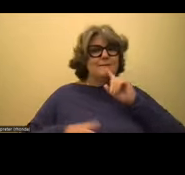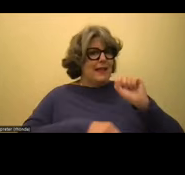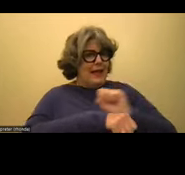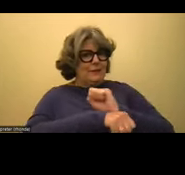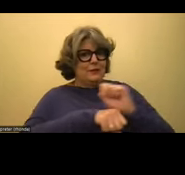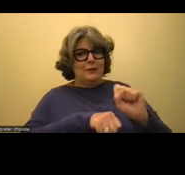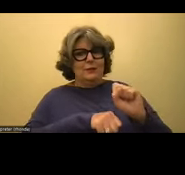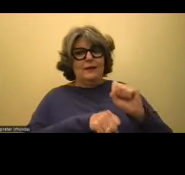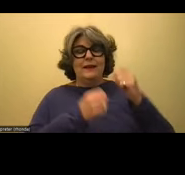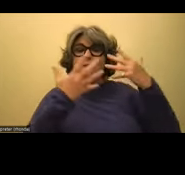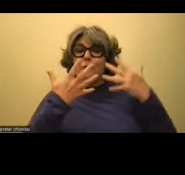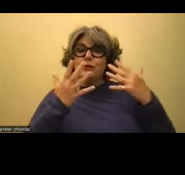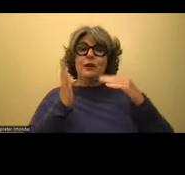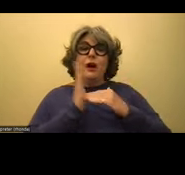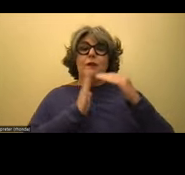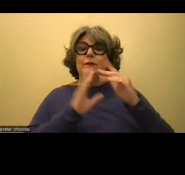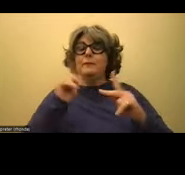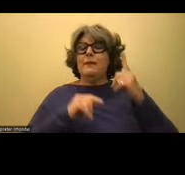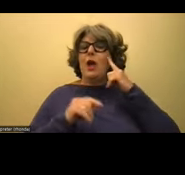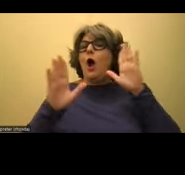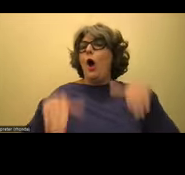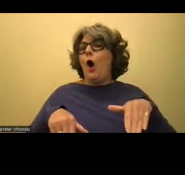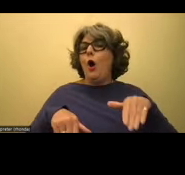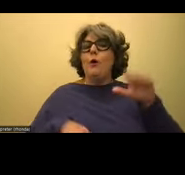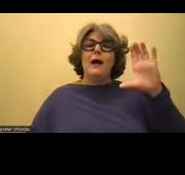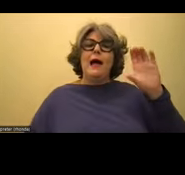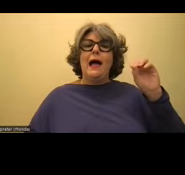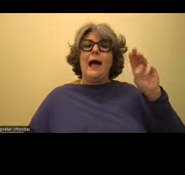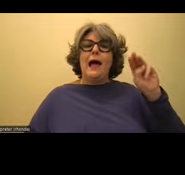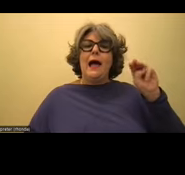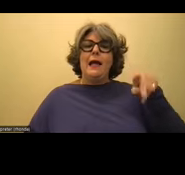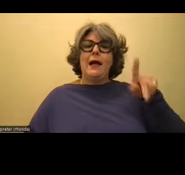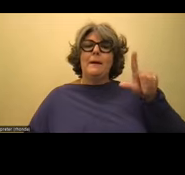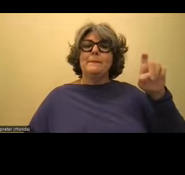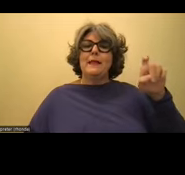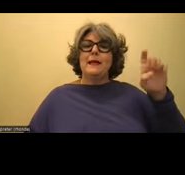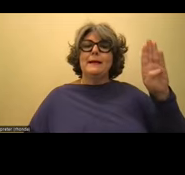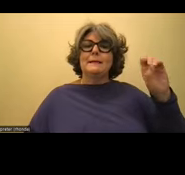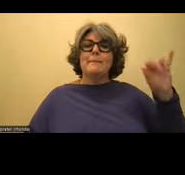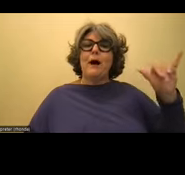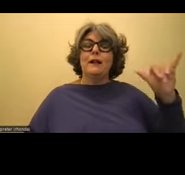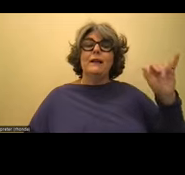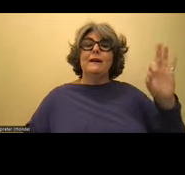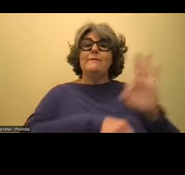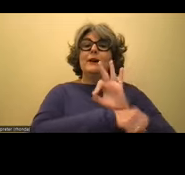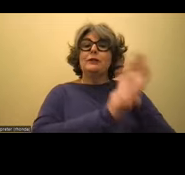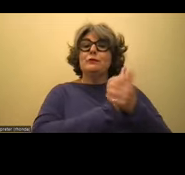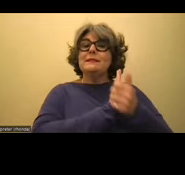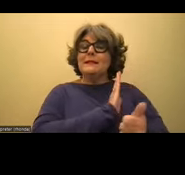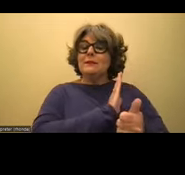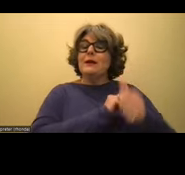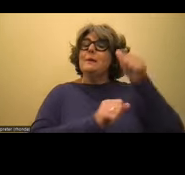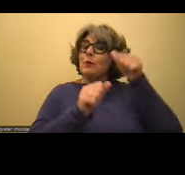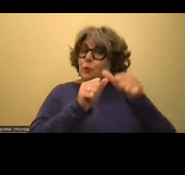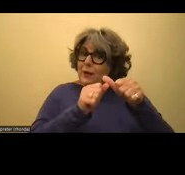And unfortunately, a lot of people think, oh, they have a complex body. So we're gonna just focus on functional skills, forgetting that reading